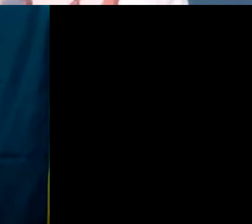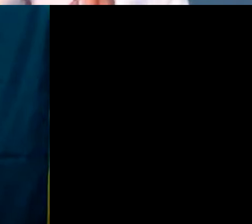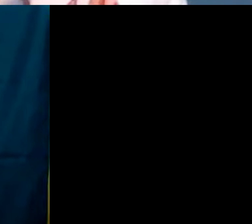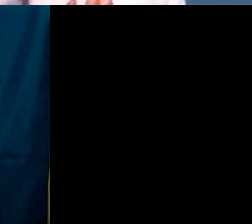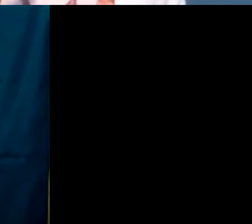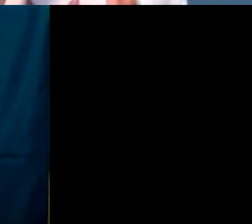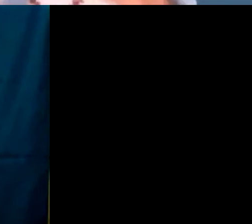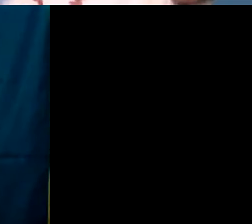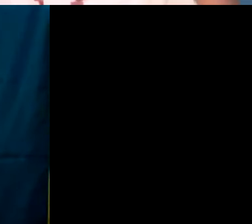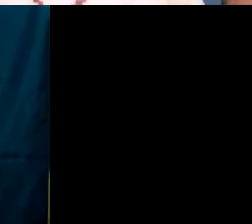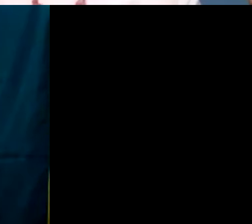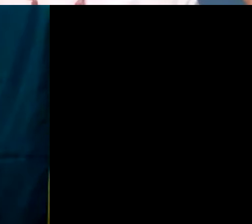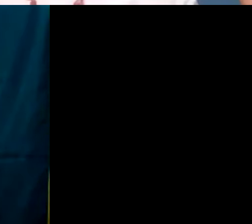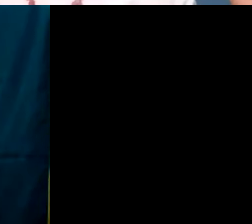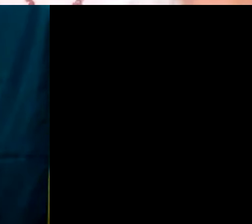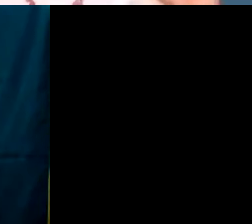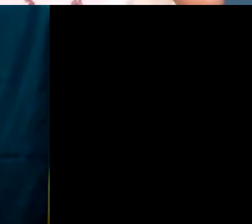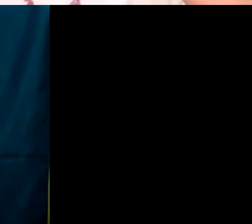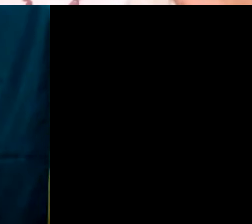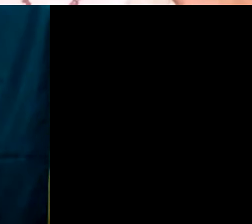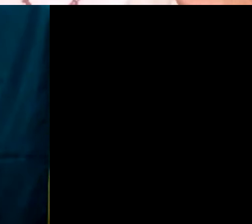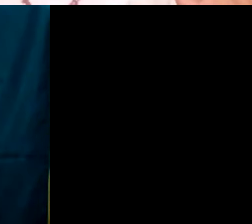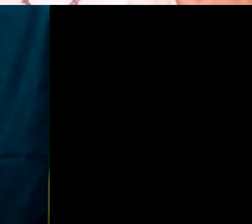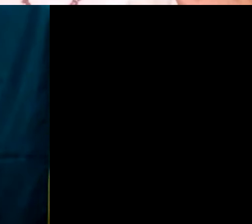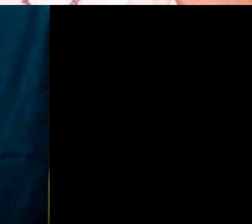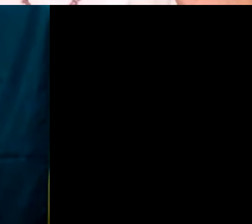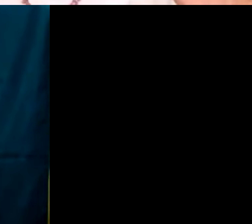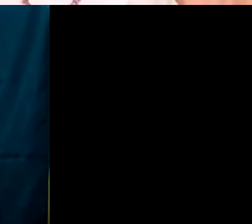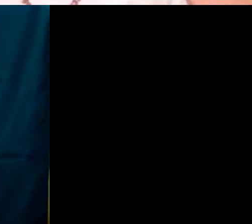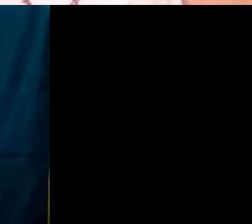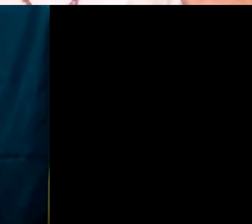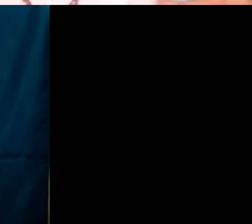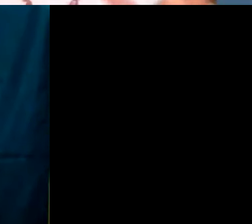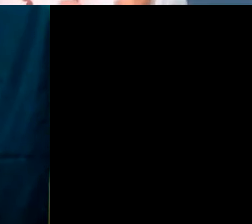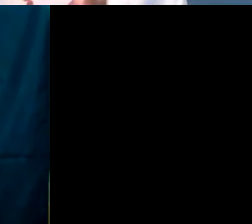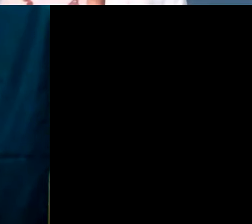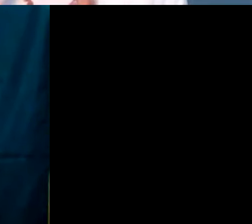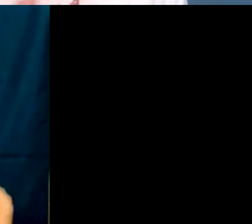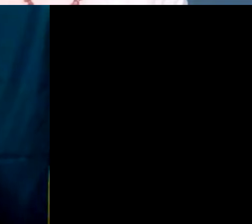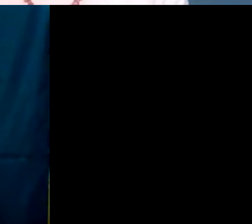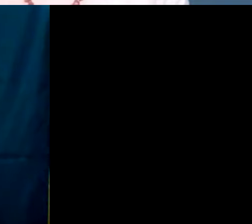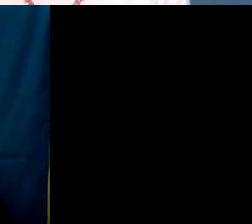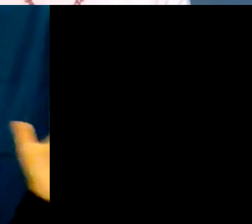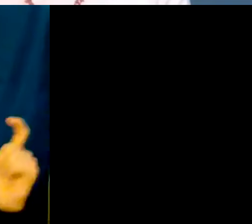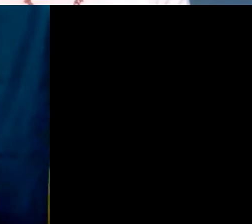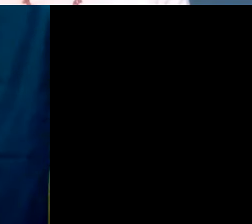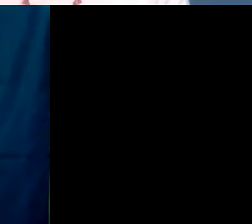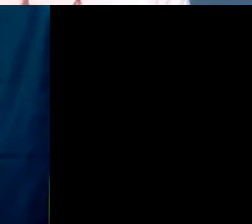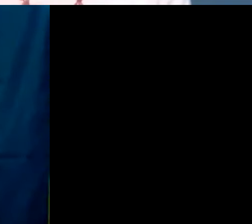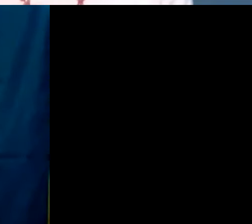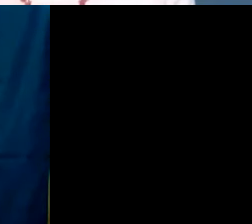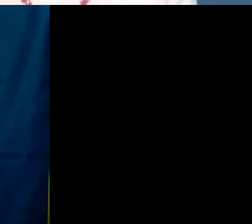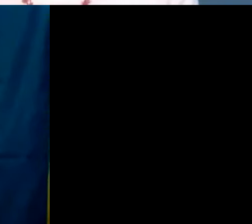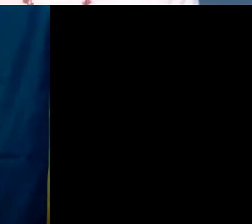caveat and difference is that those pieces of pyramids at Giza are mammoth, and these pyramids in Meroe